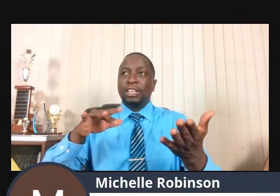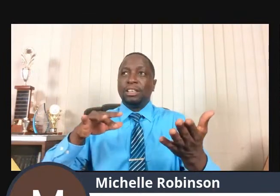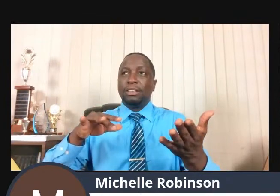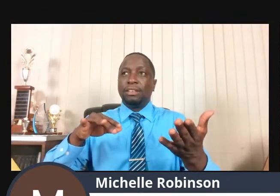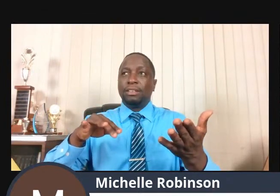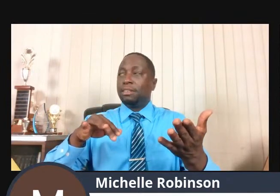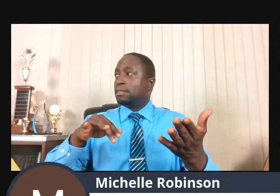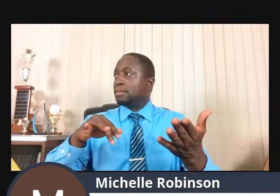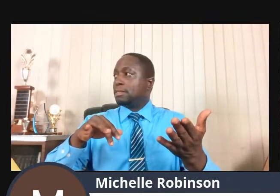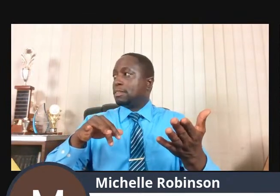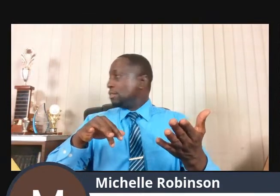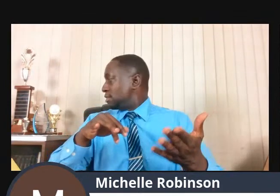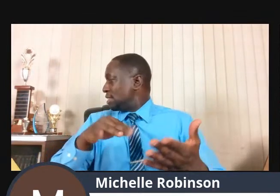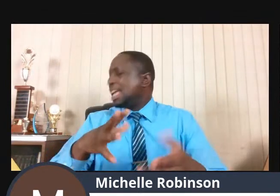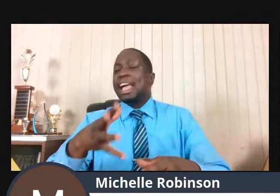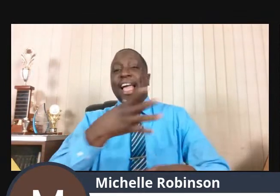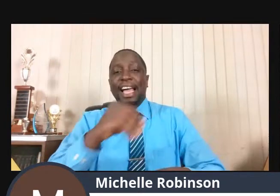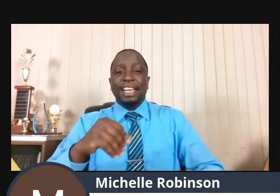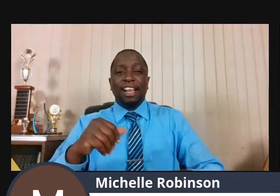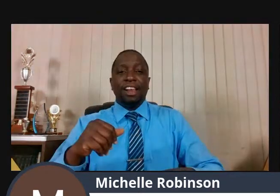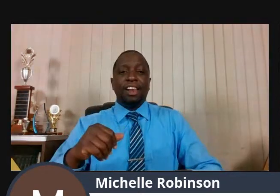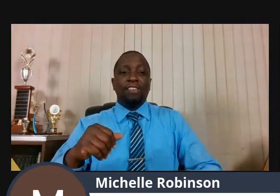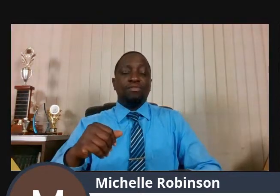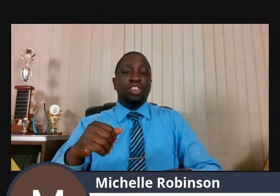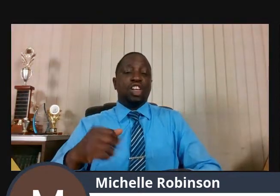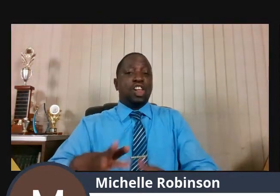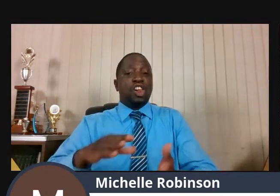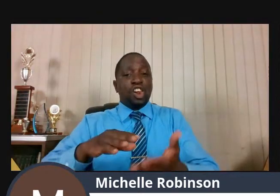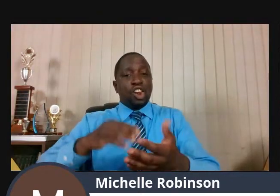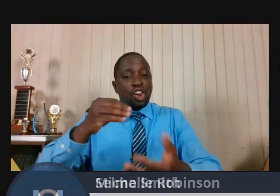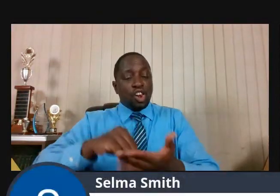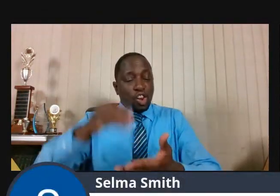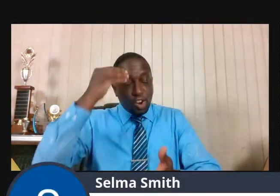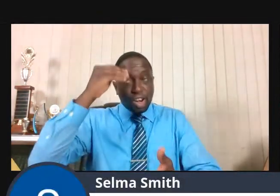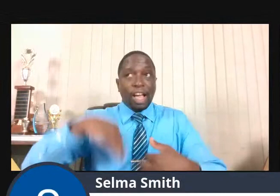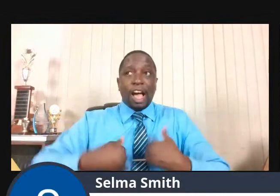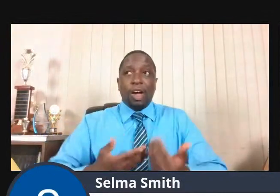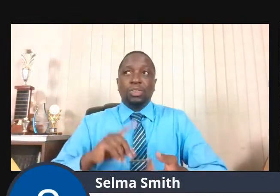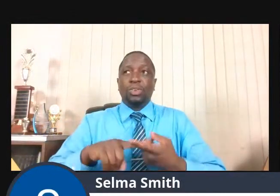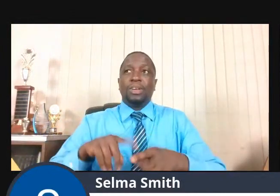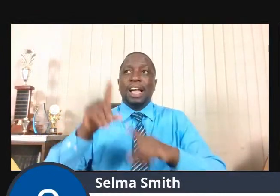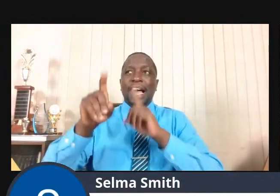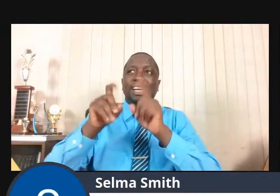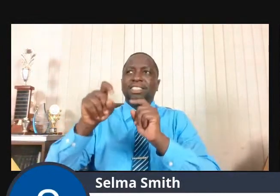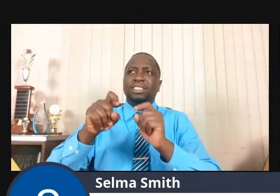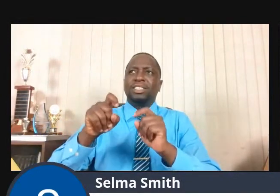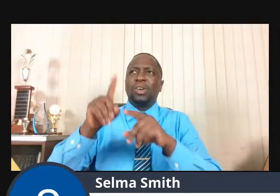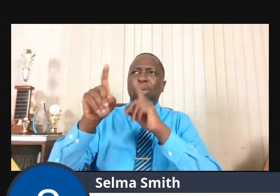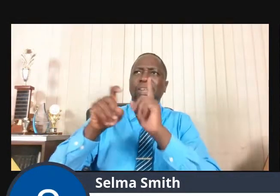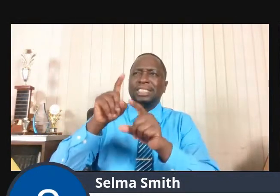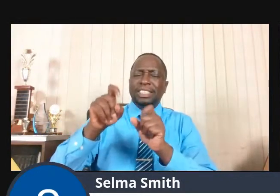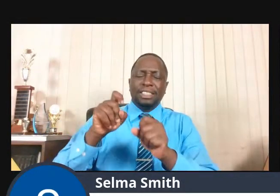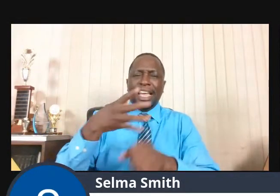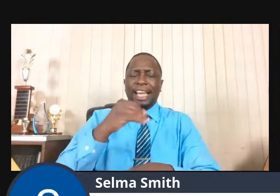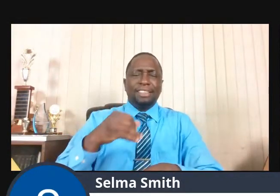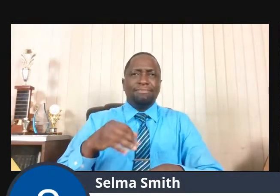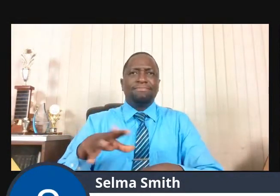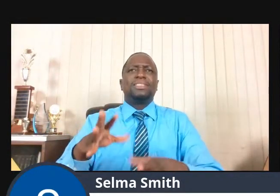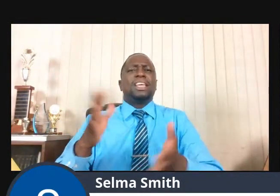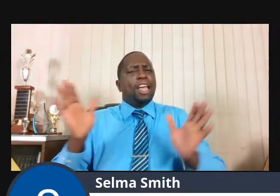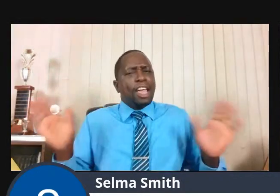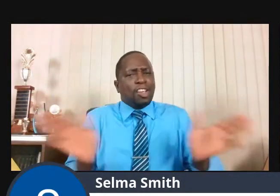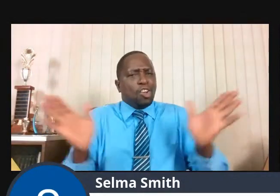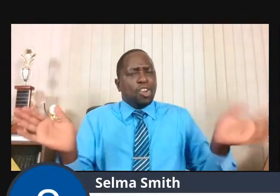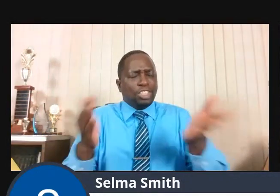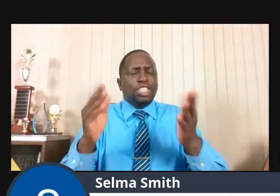learn how to ask questions. They would learn how to encourage individuals to really